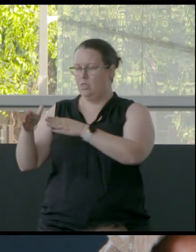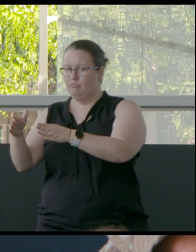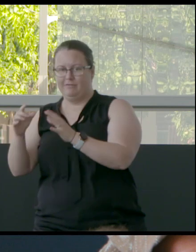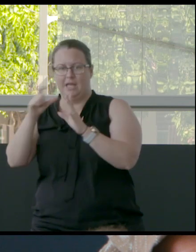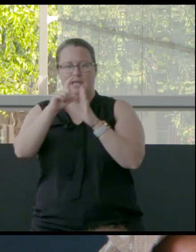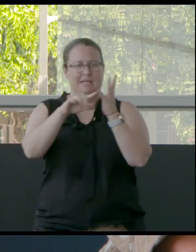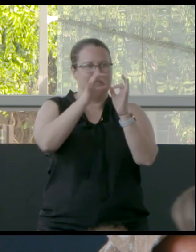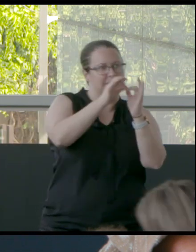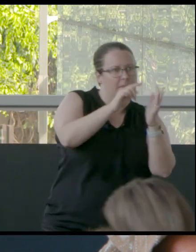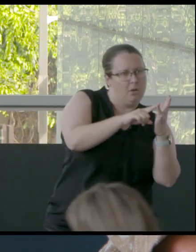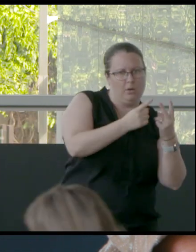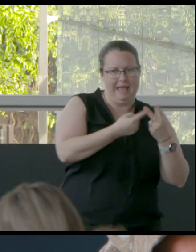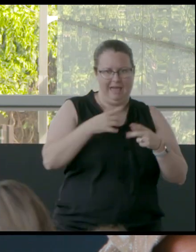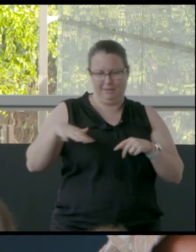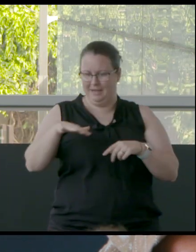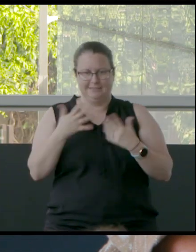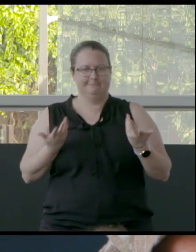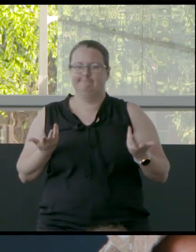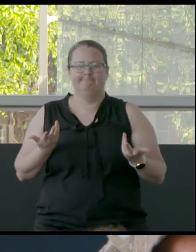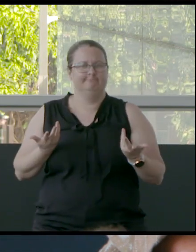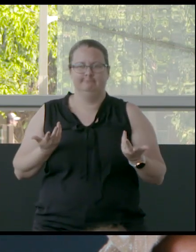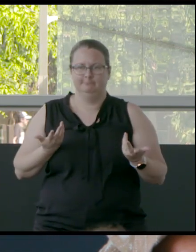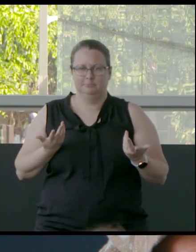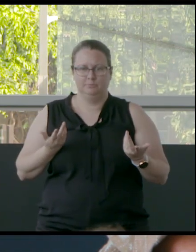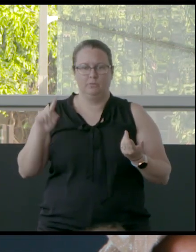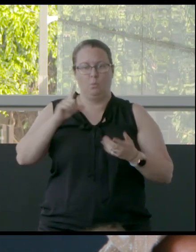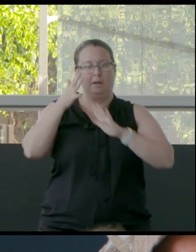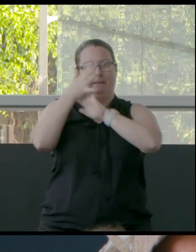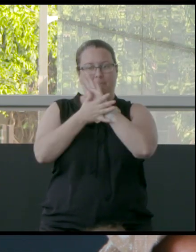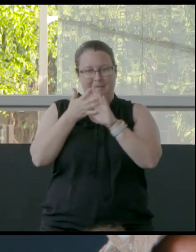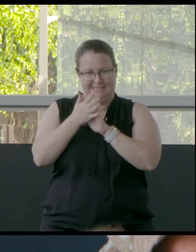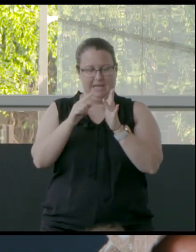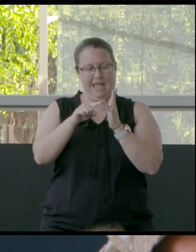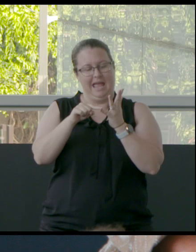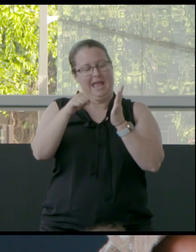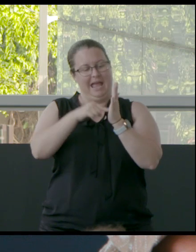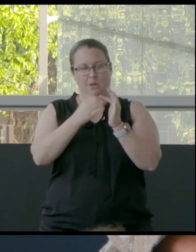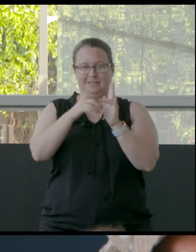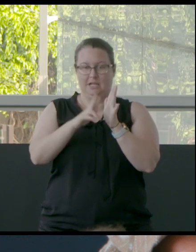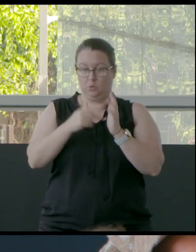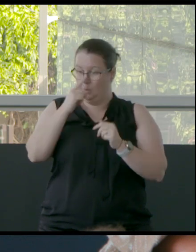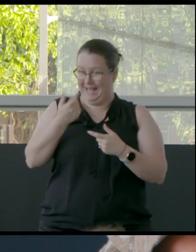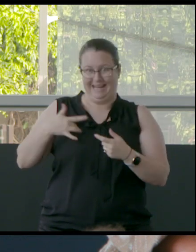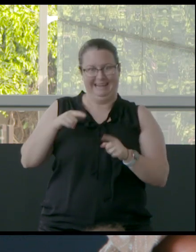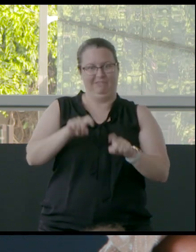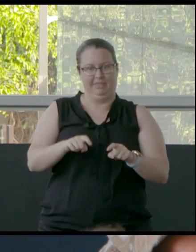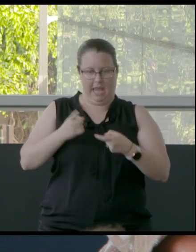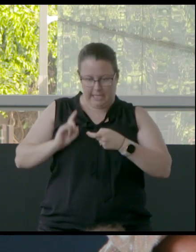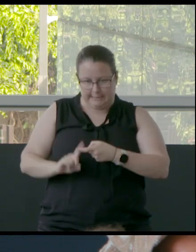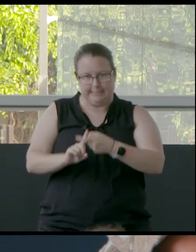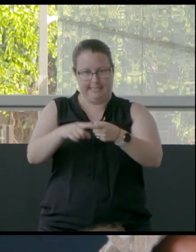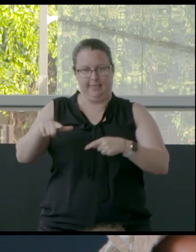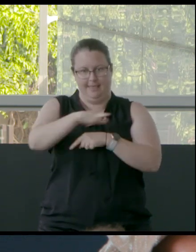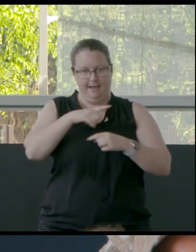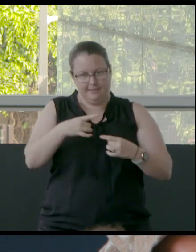Dubbo, and other places. And what would that mean to be in an outstation, to live there, to be sustainable? And